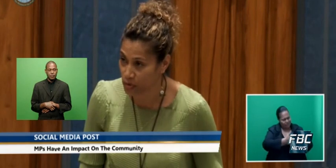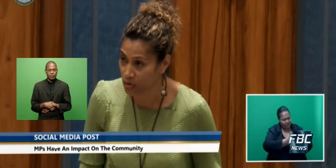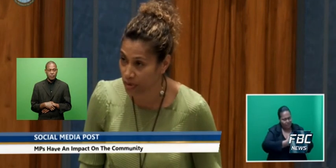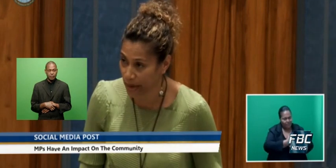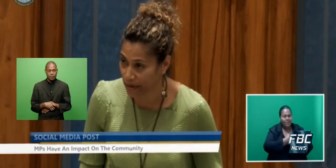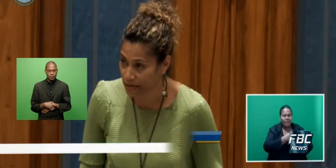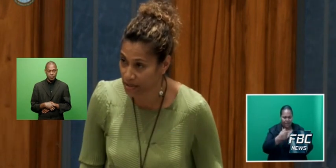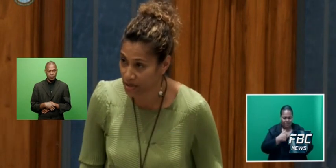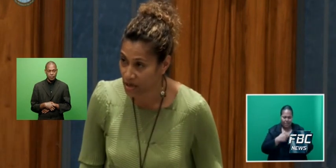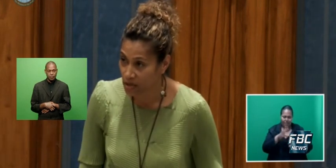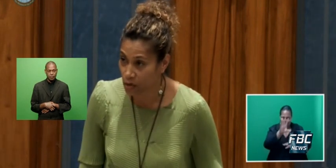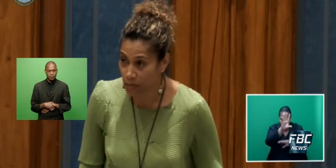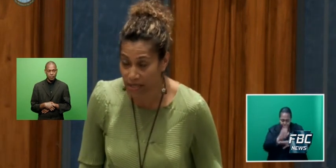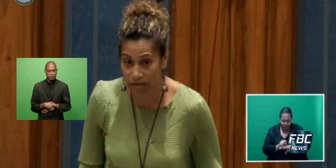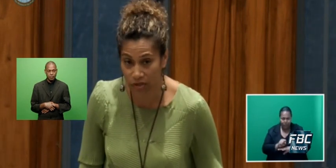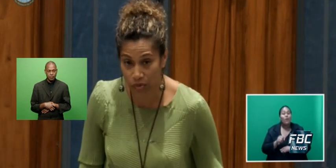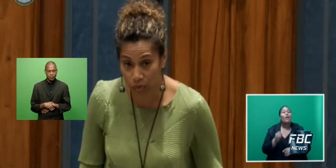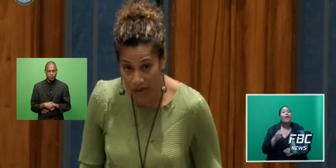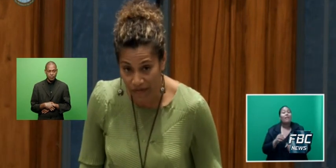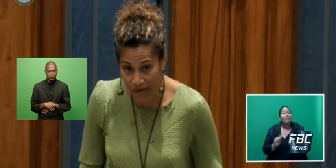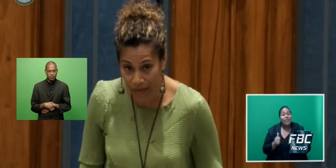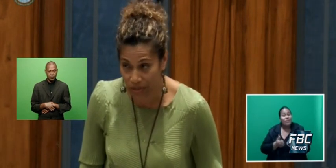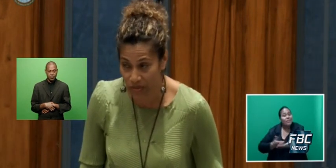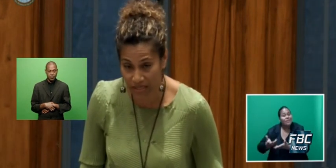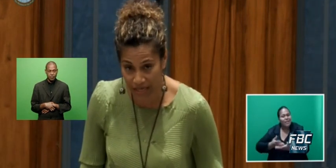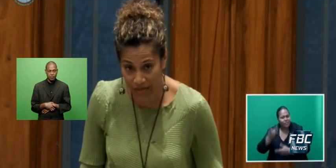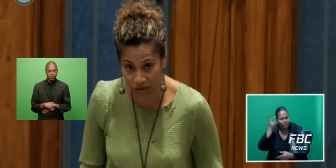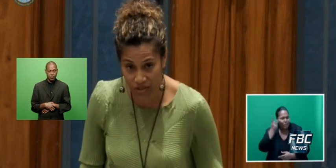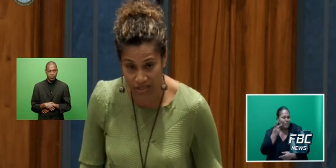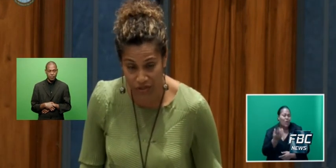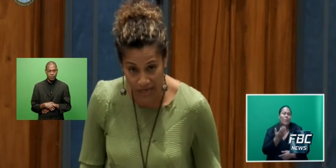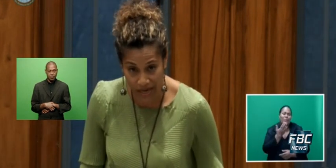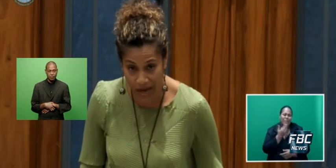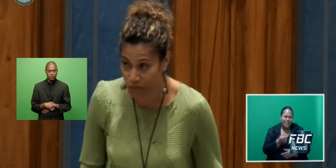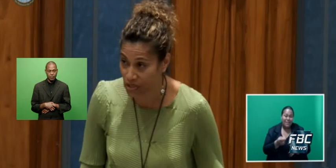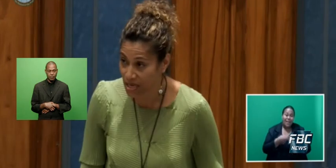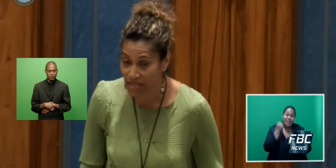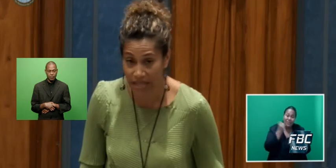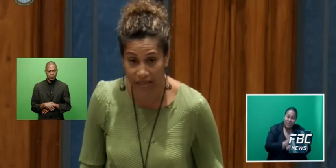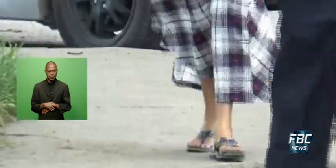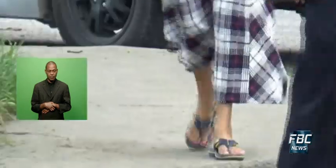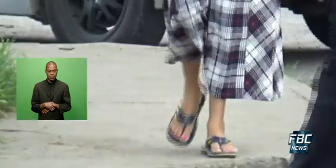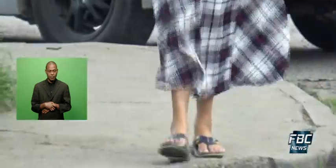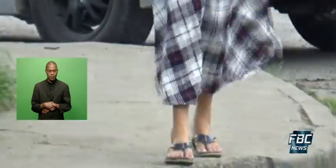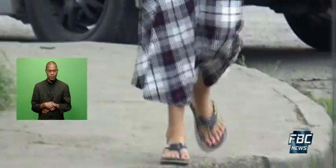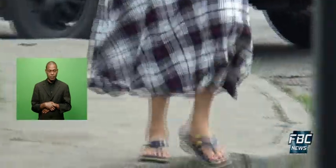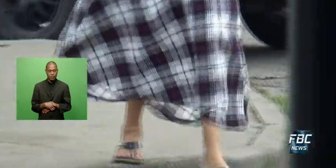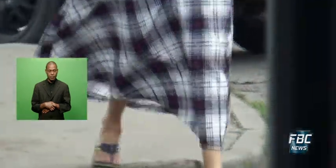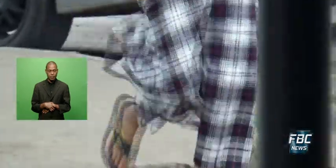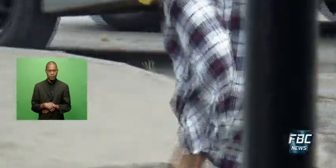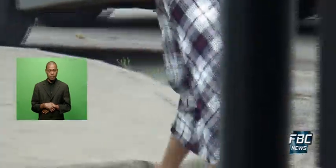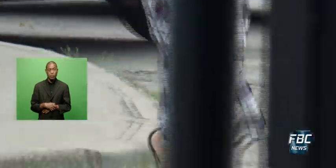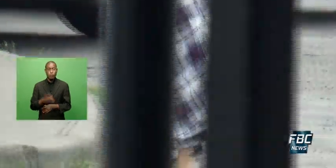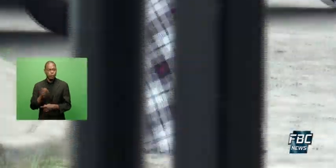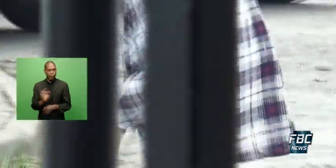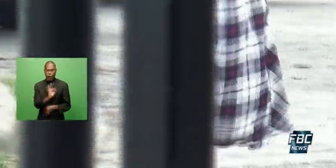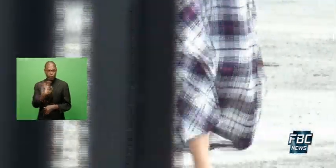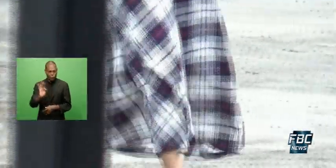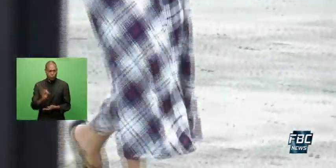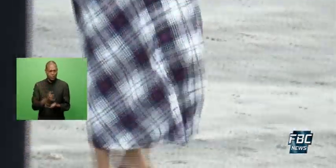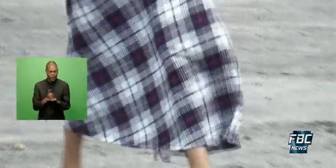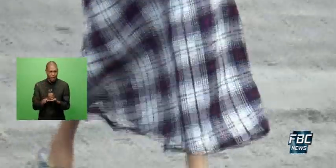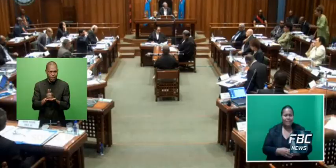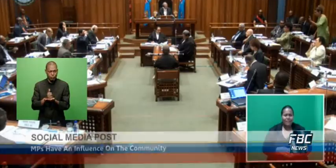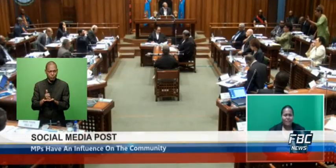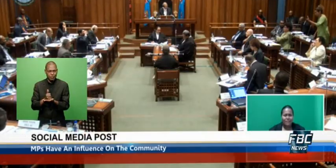after I spoke to the parent. So please, you need to qualify what you state and not just straight out, say that it was my action, even though a